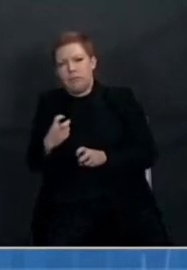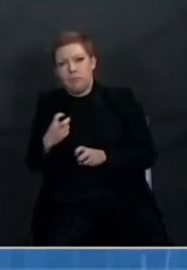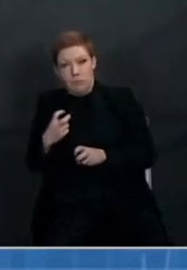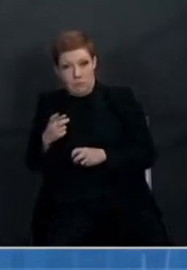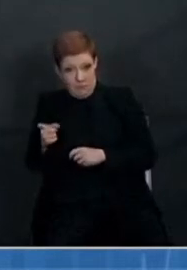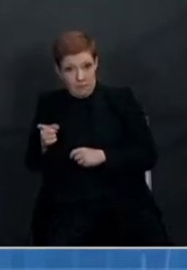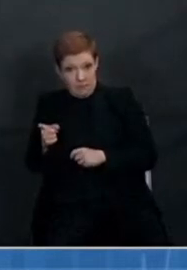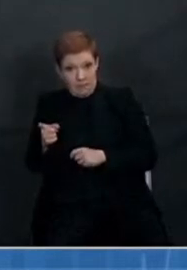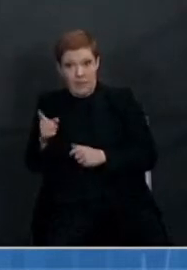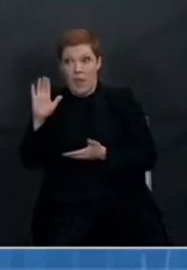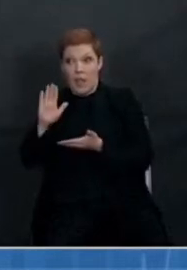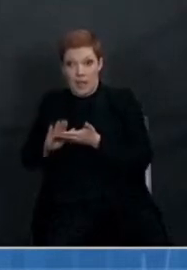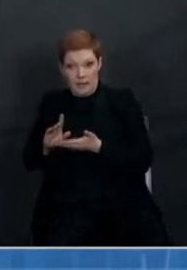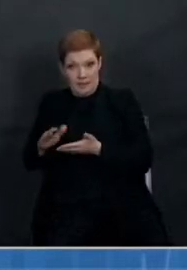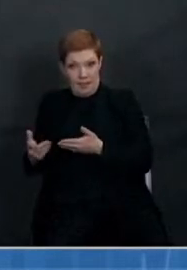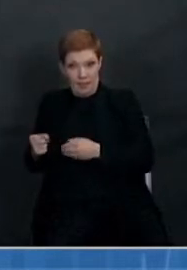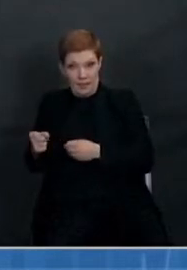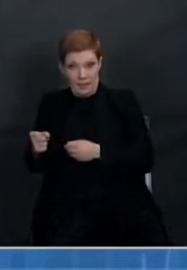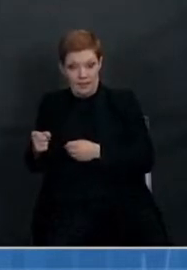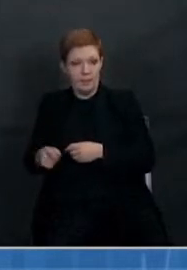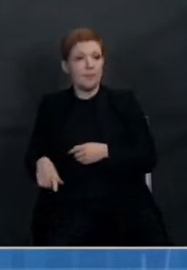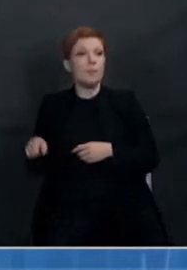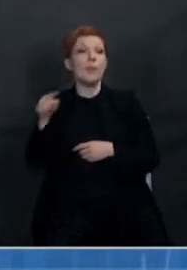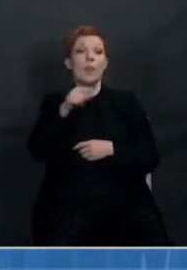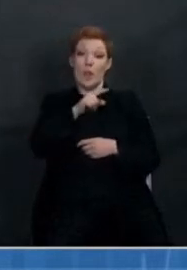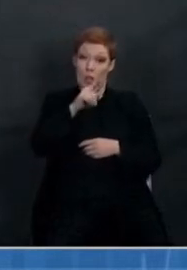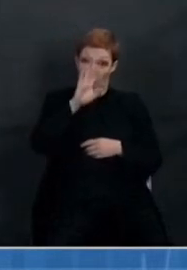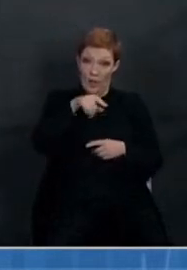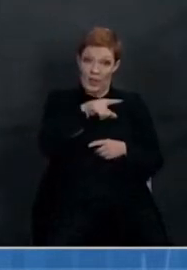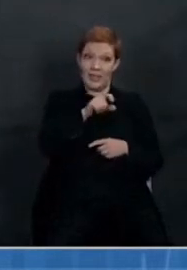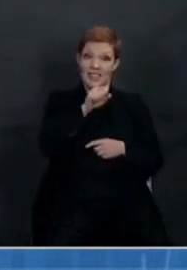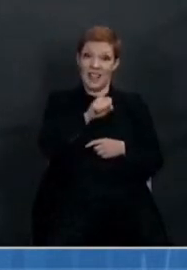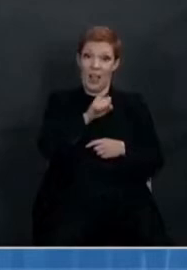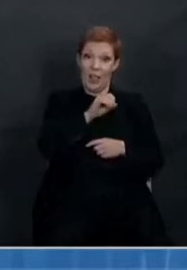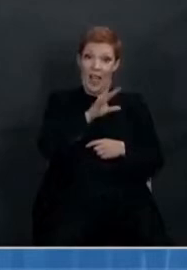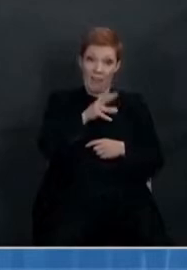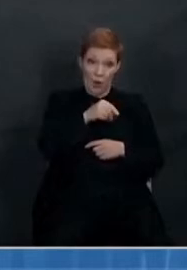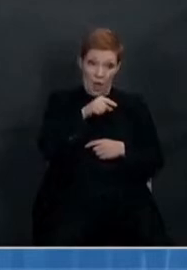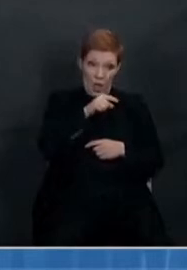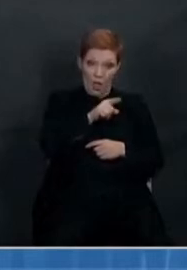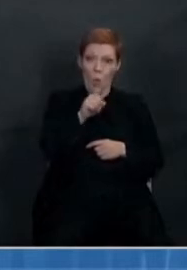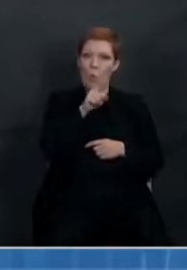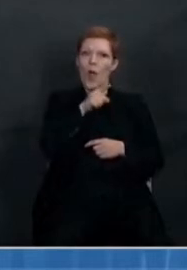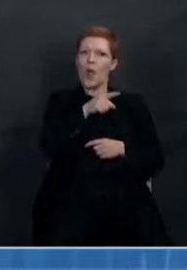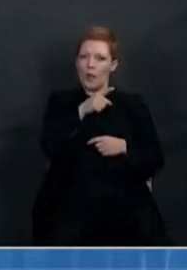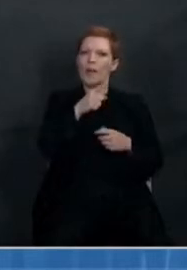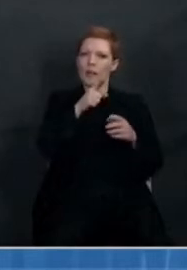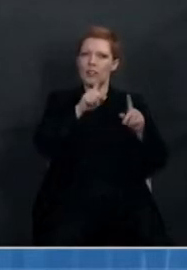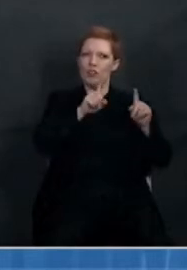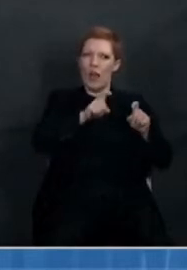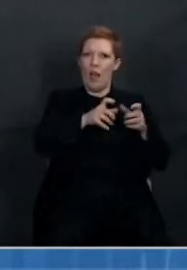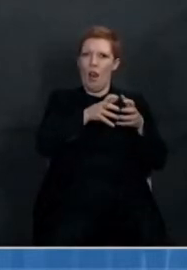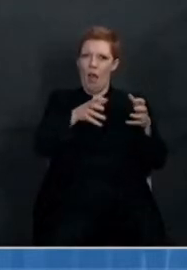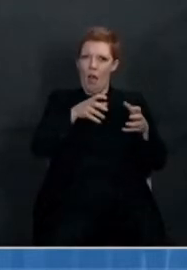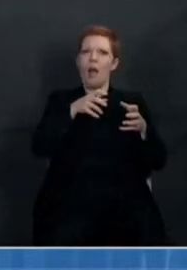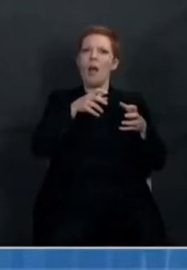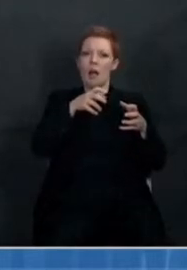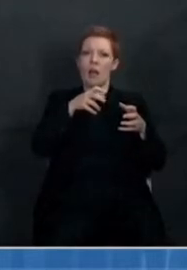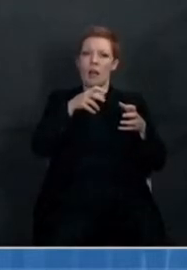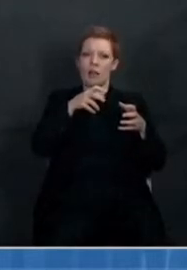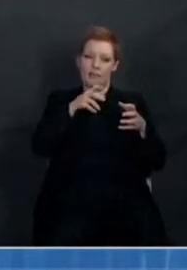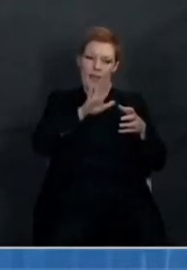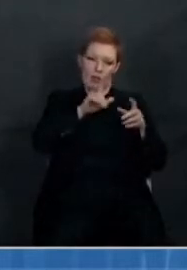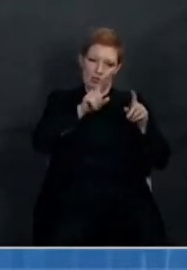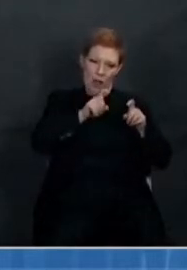which was an important part of that trial. There were virtually no hospitalizations or deaths in the individuals, even though the